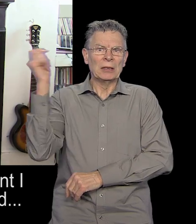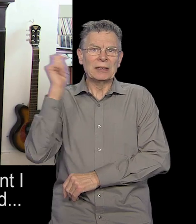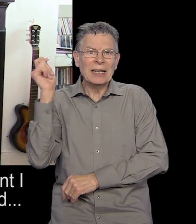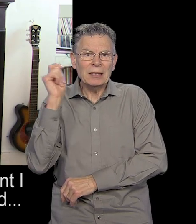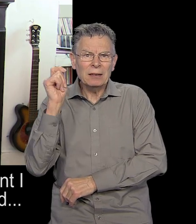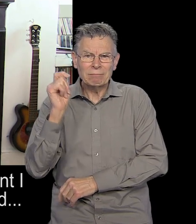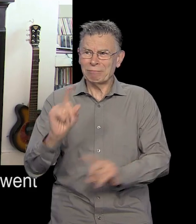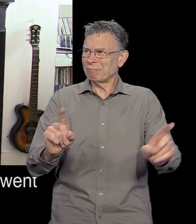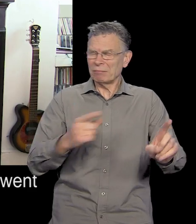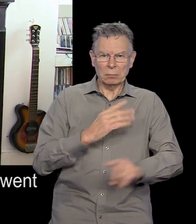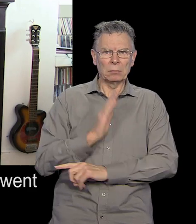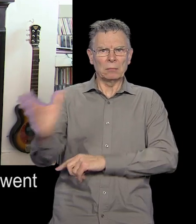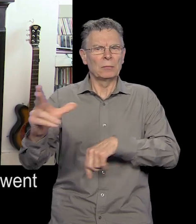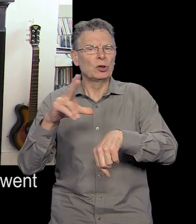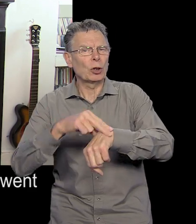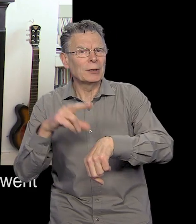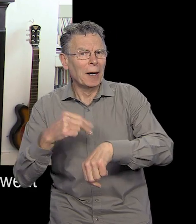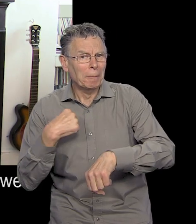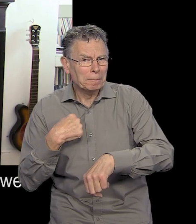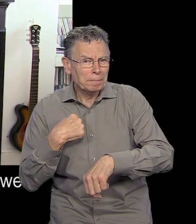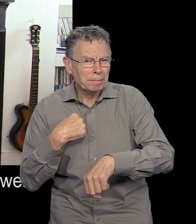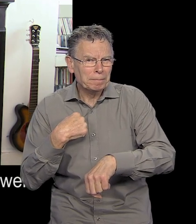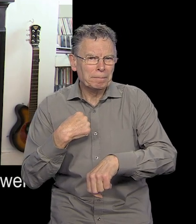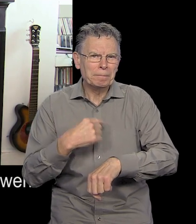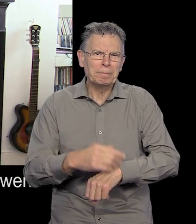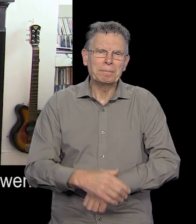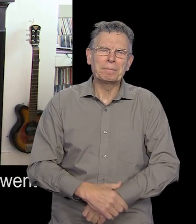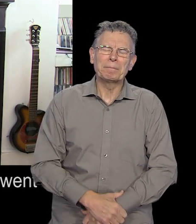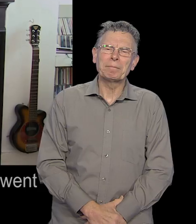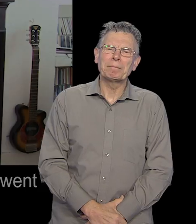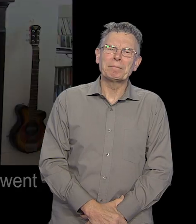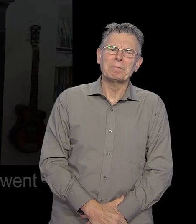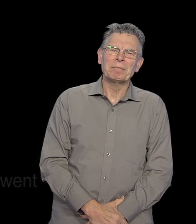And I did what anybody should do. I just went straight to my GP.